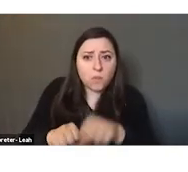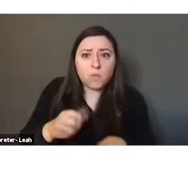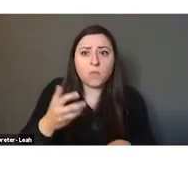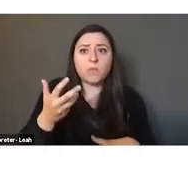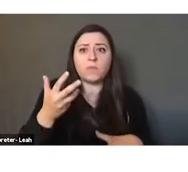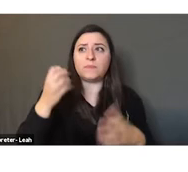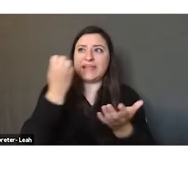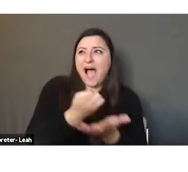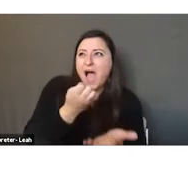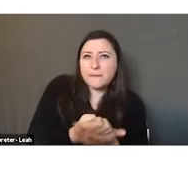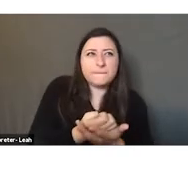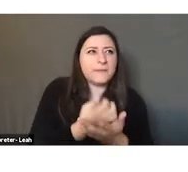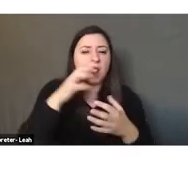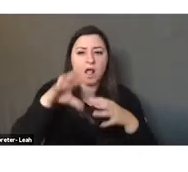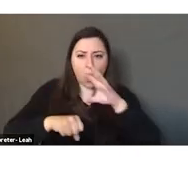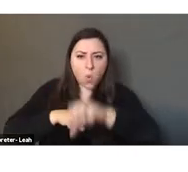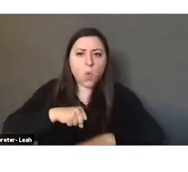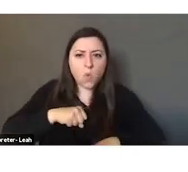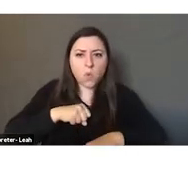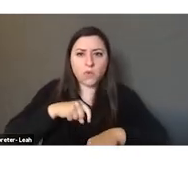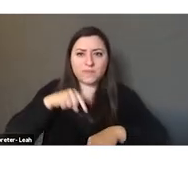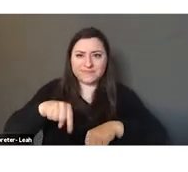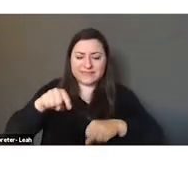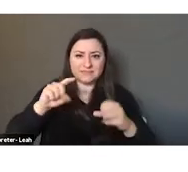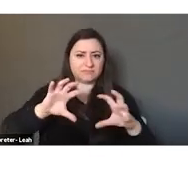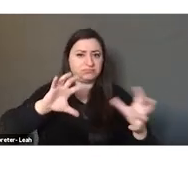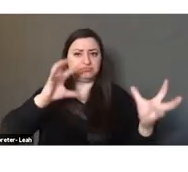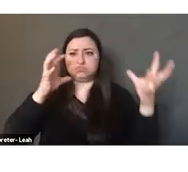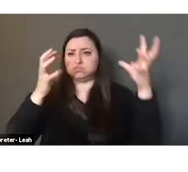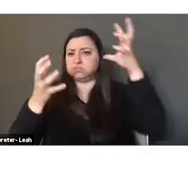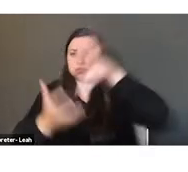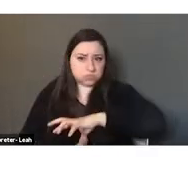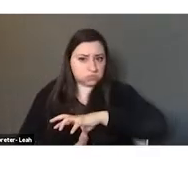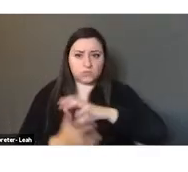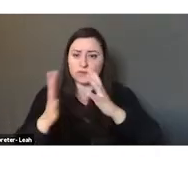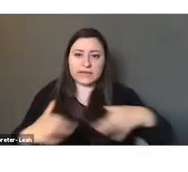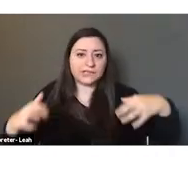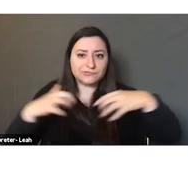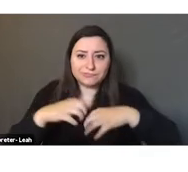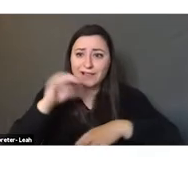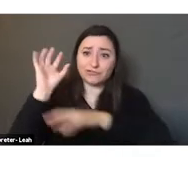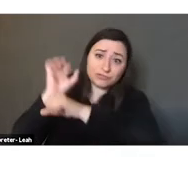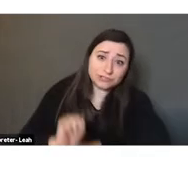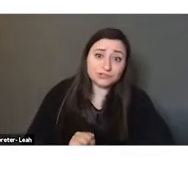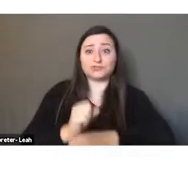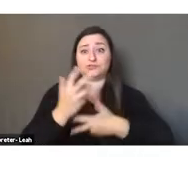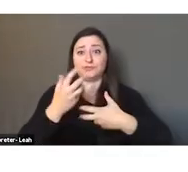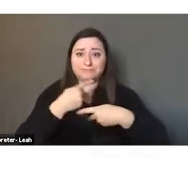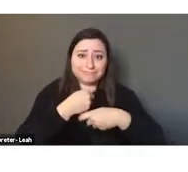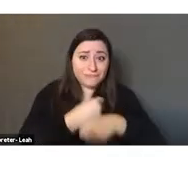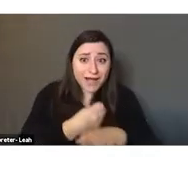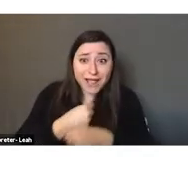economy, colonial economy, disrupted indigenous and traditional production